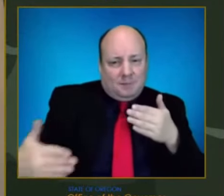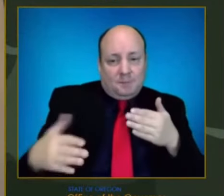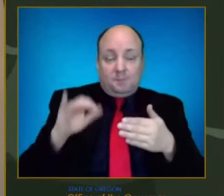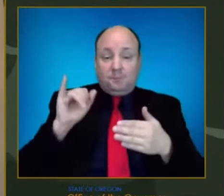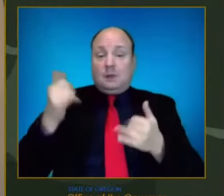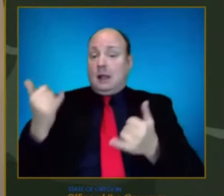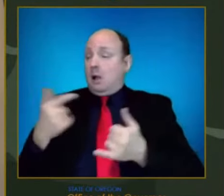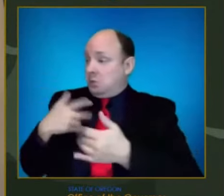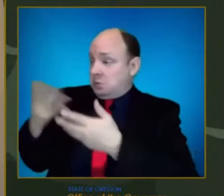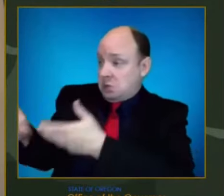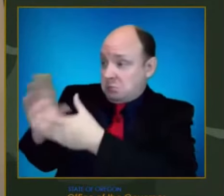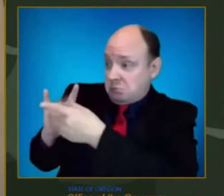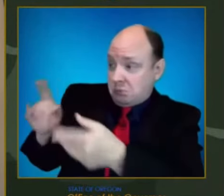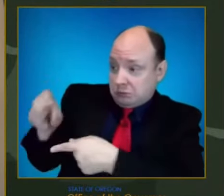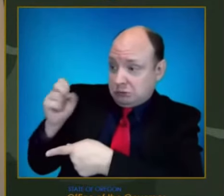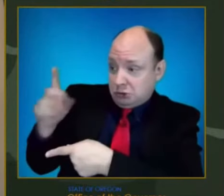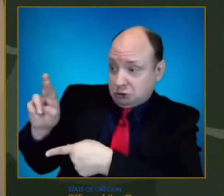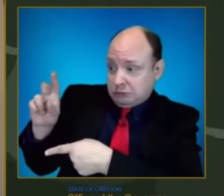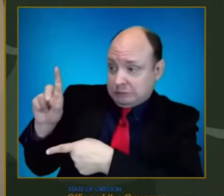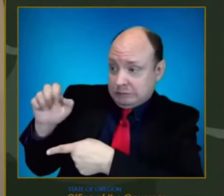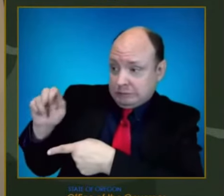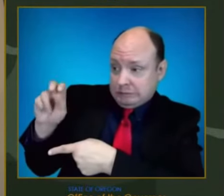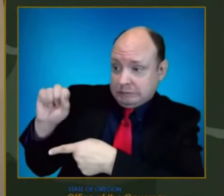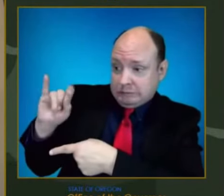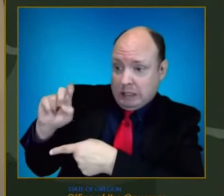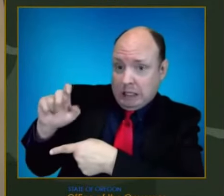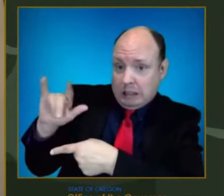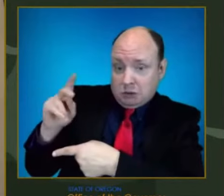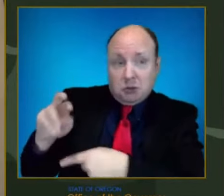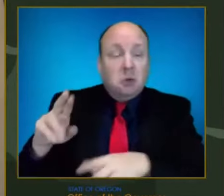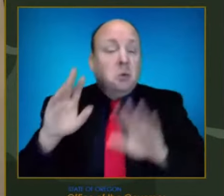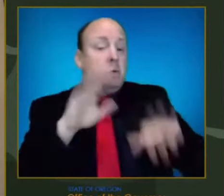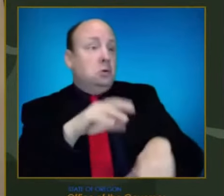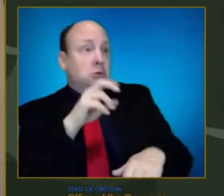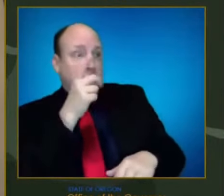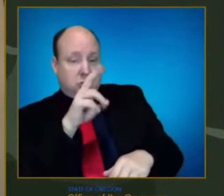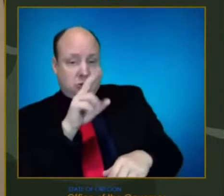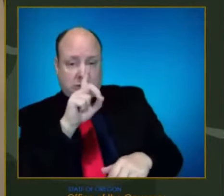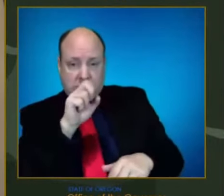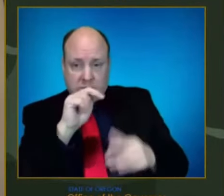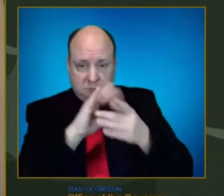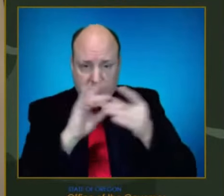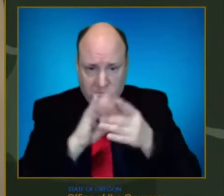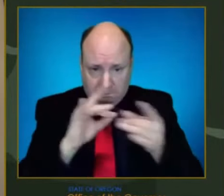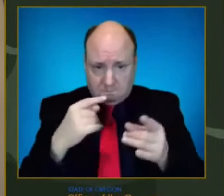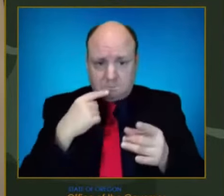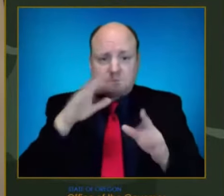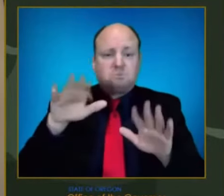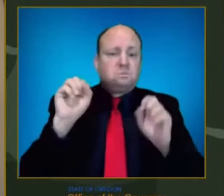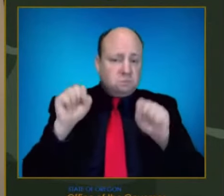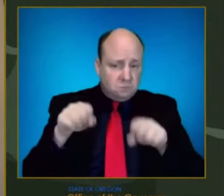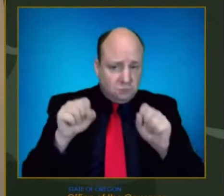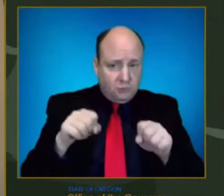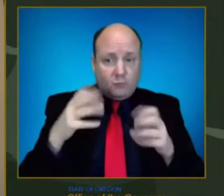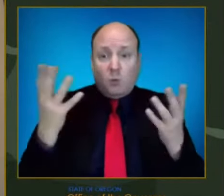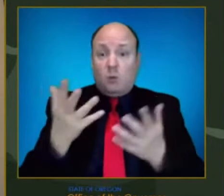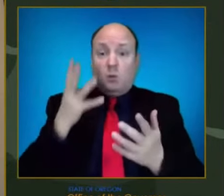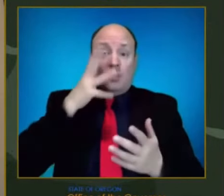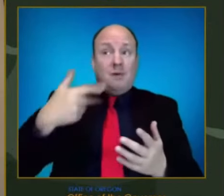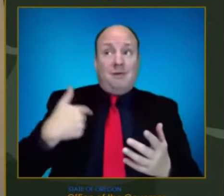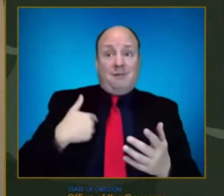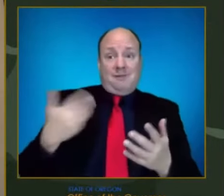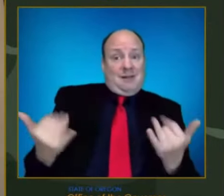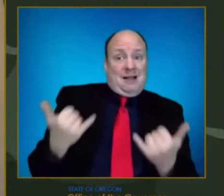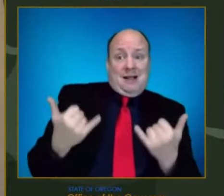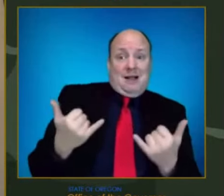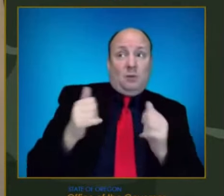Thank you, Governor Brown. I think to reemphasize a few points with the protective measures we have in place, schools can